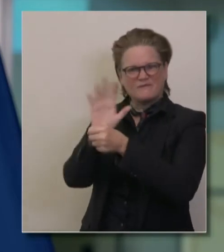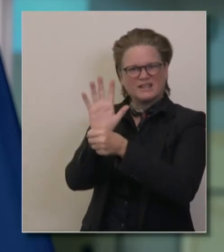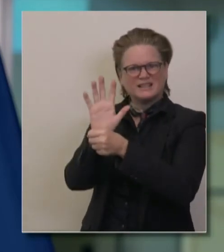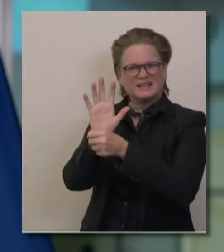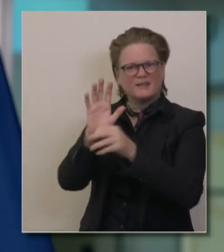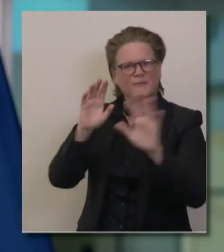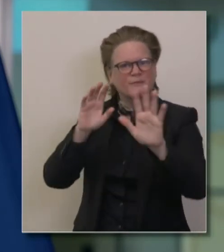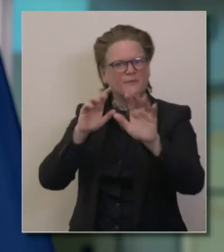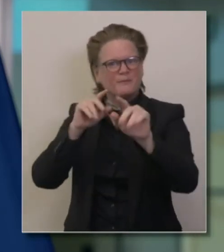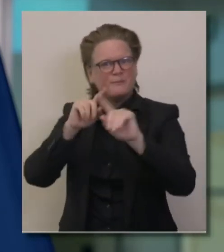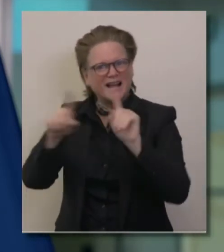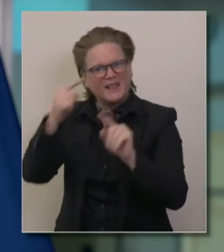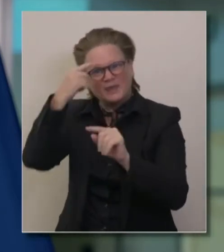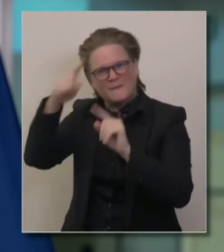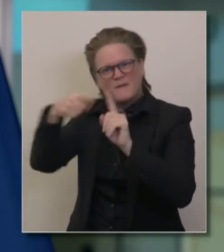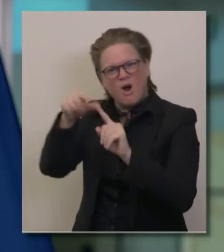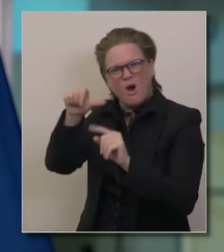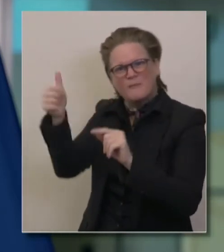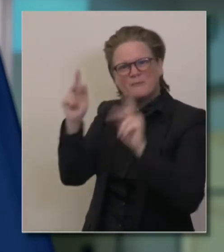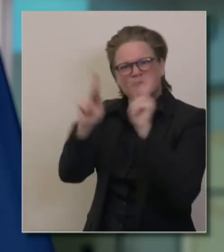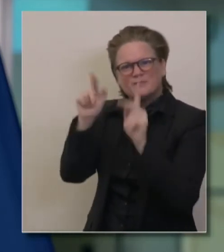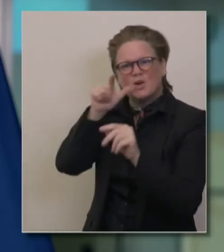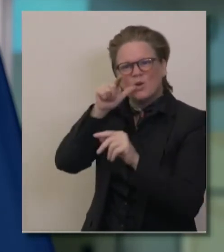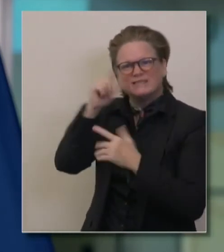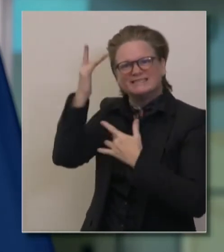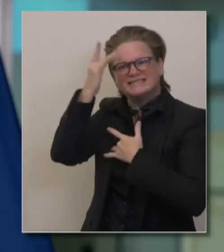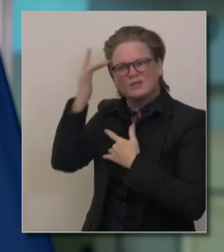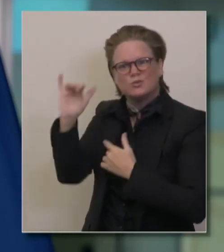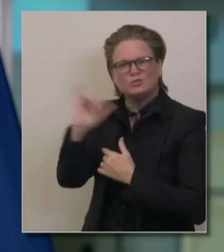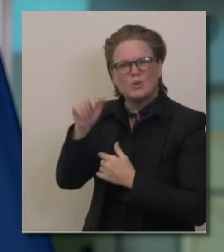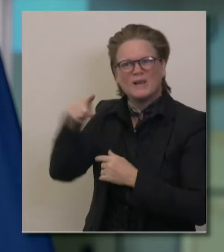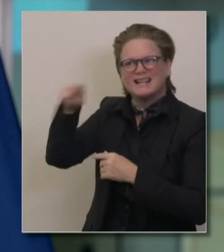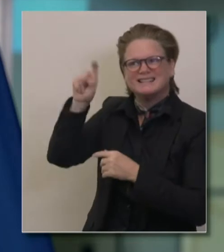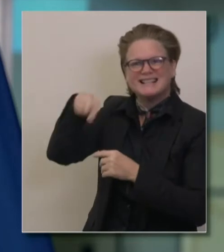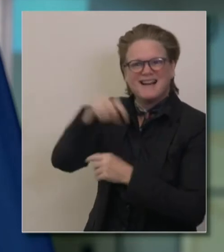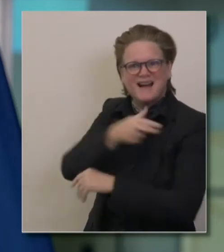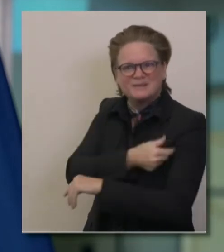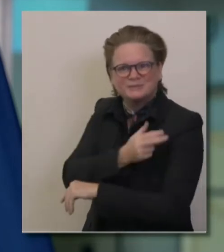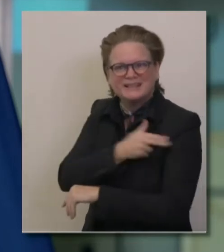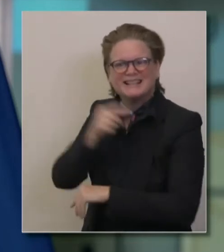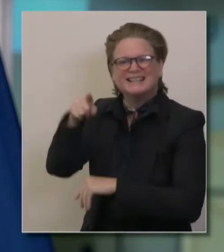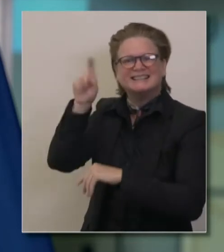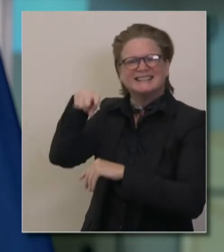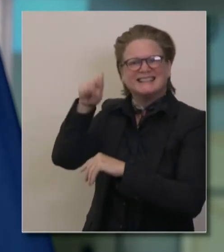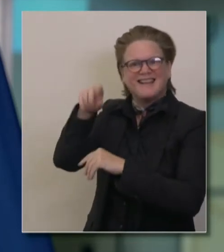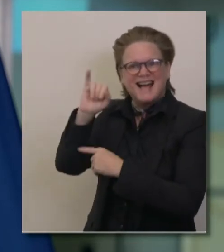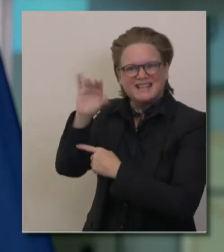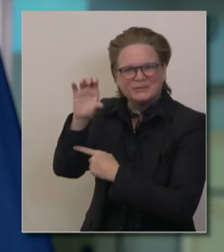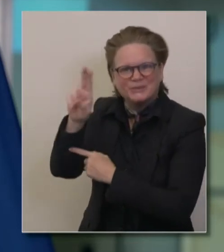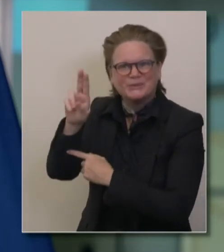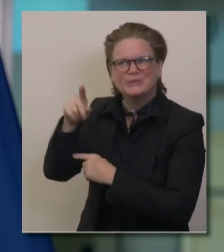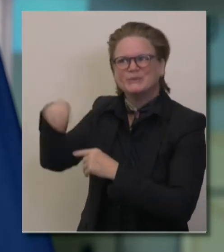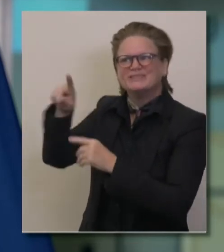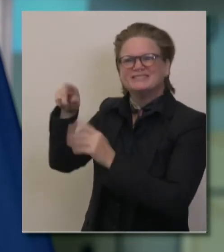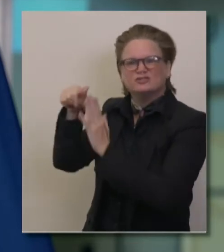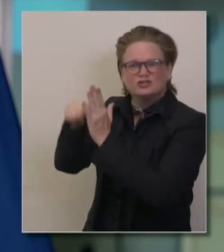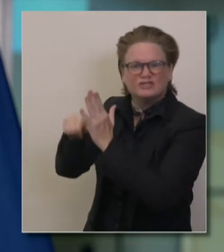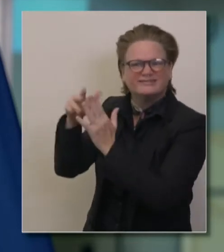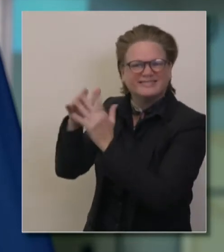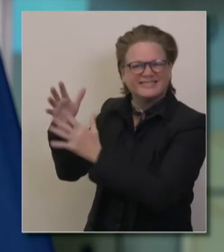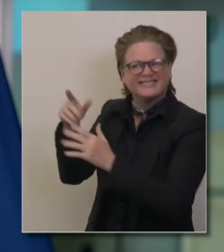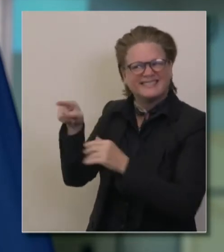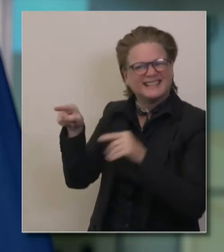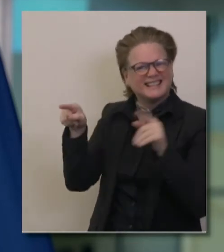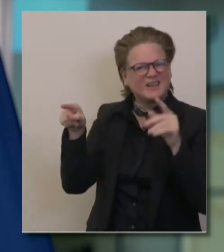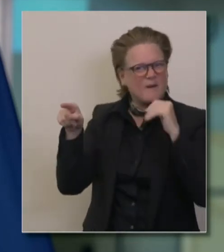And your question is a very important one as it regards to, uh, Thanksgiving transmission. We know that those cases